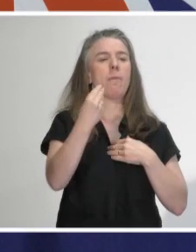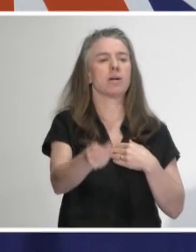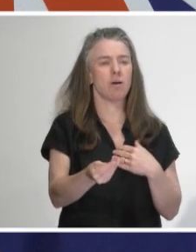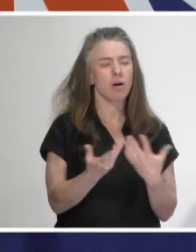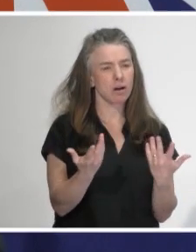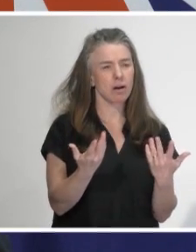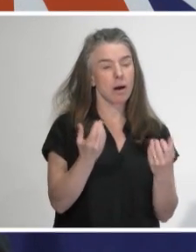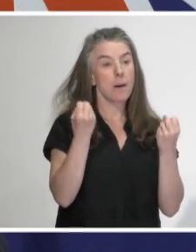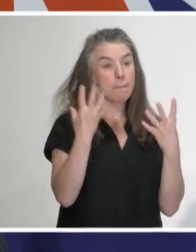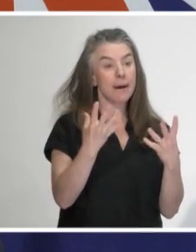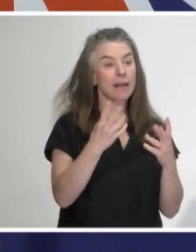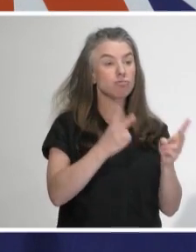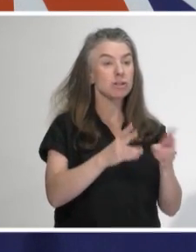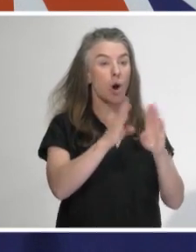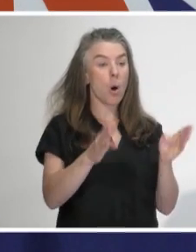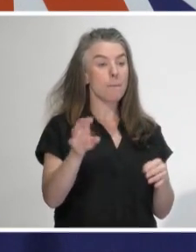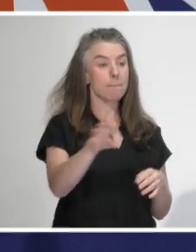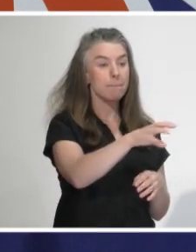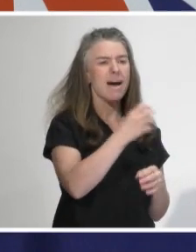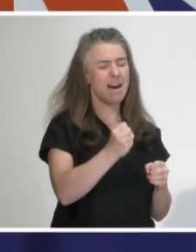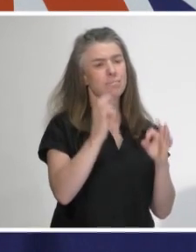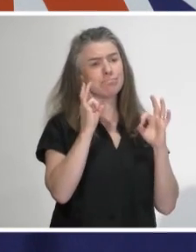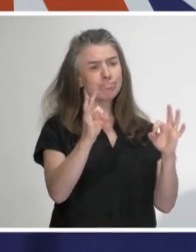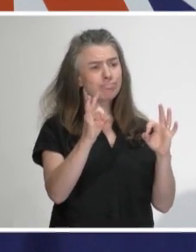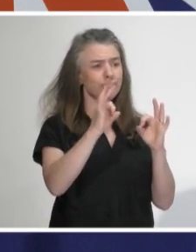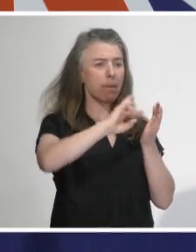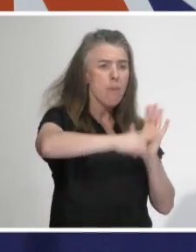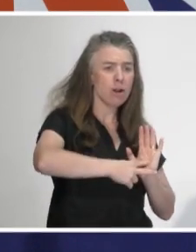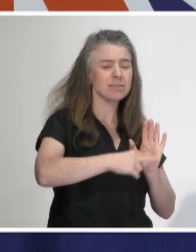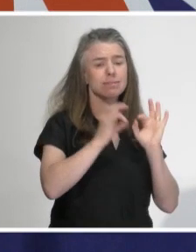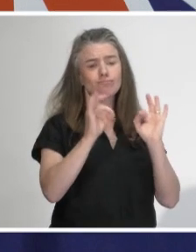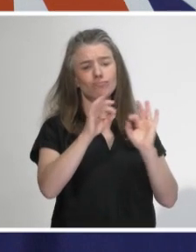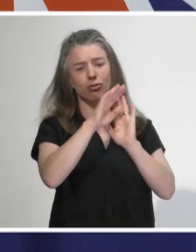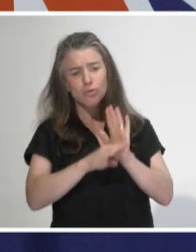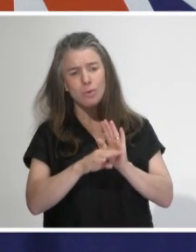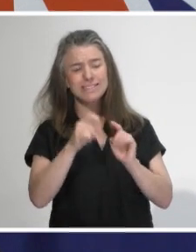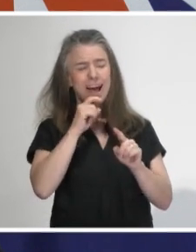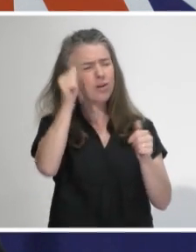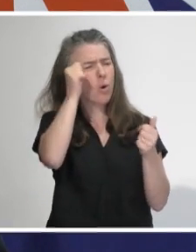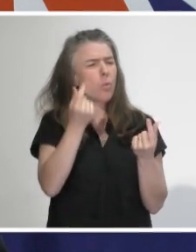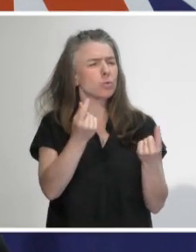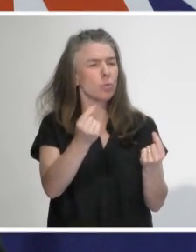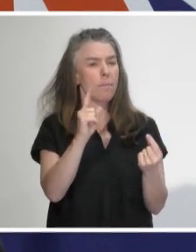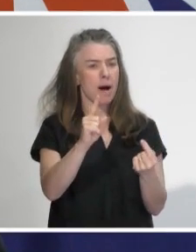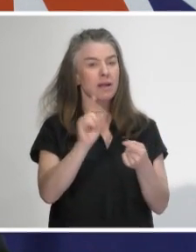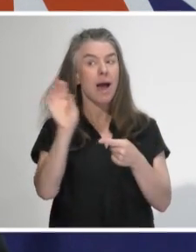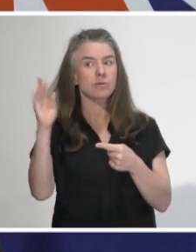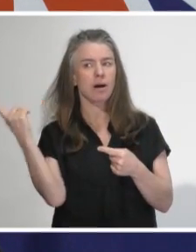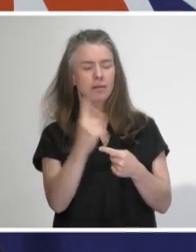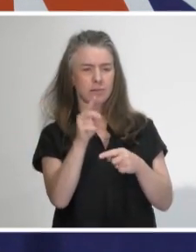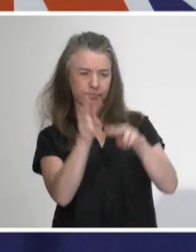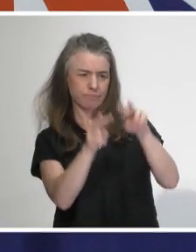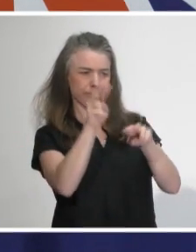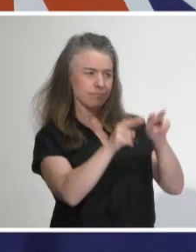we do know many, many of these facilities have got excellent procedures and policies and the staff are trained. We just want to reassure ourselves, particularly